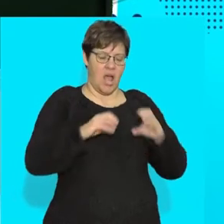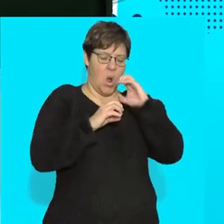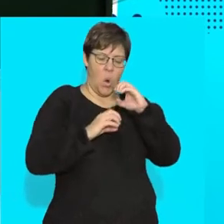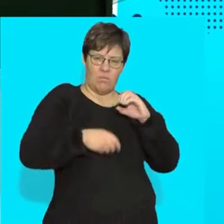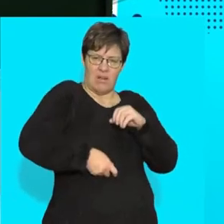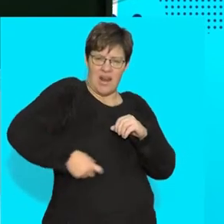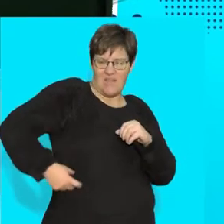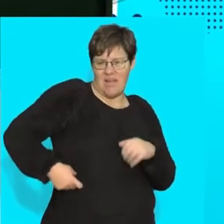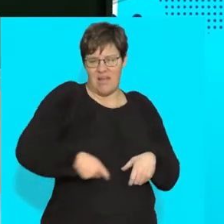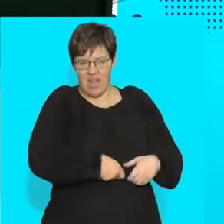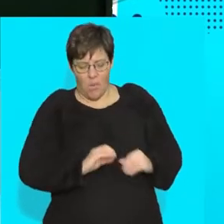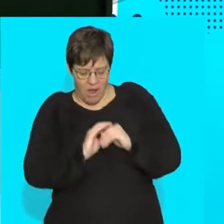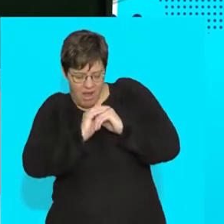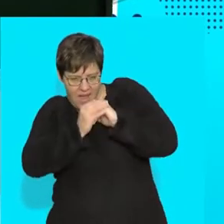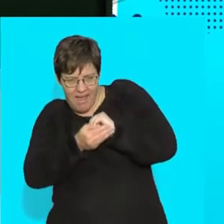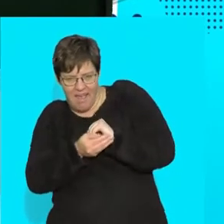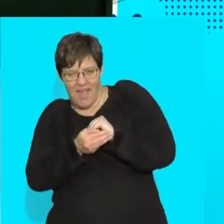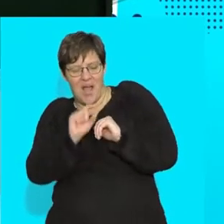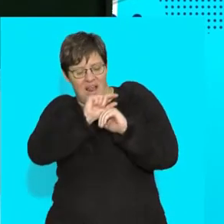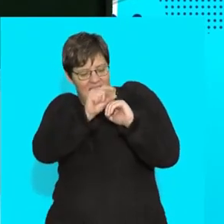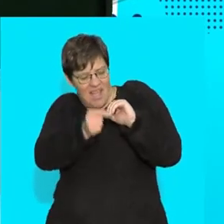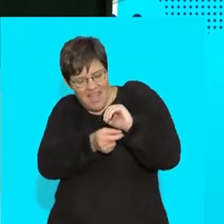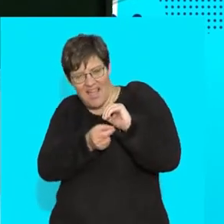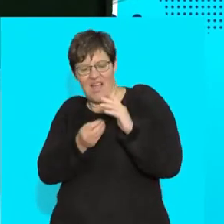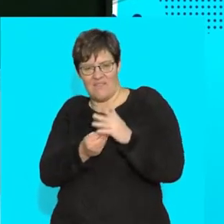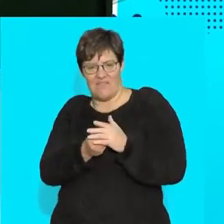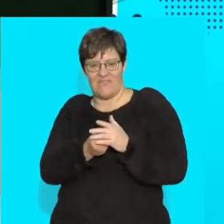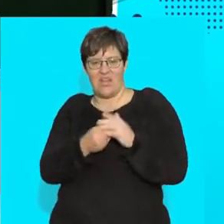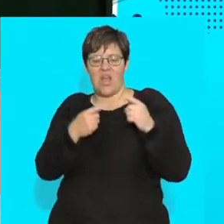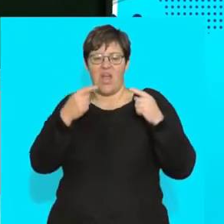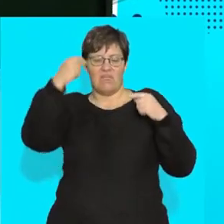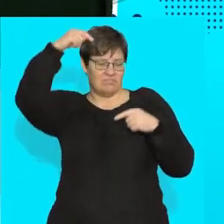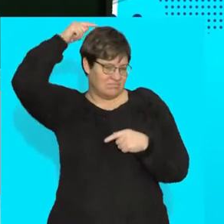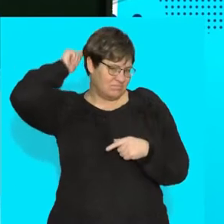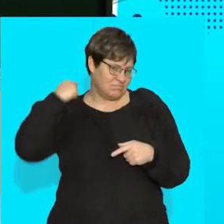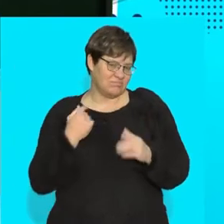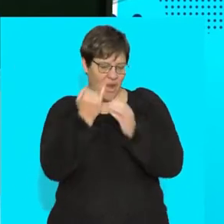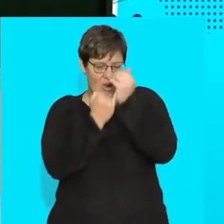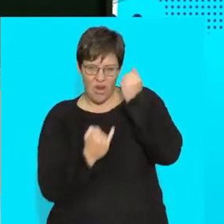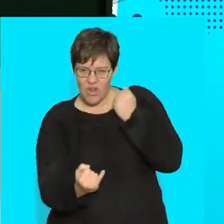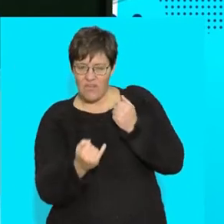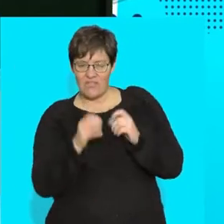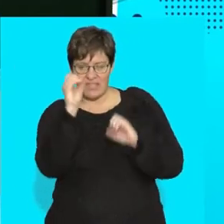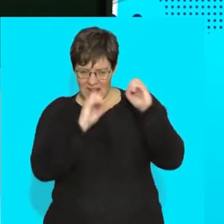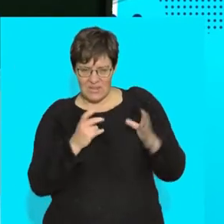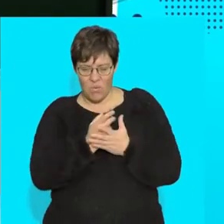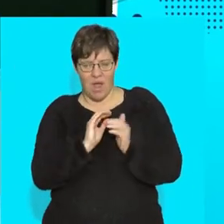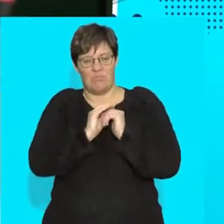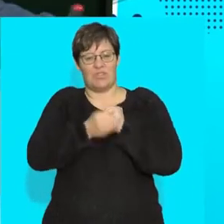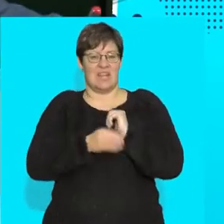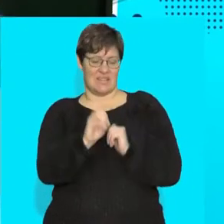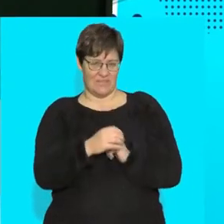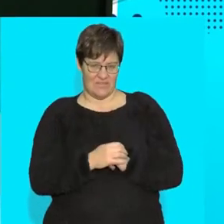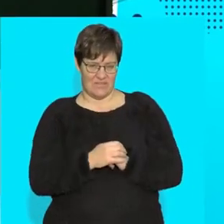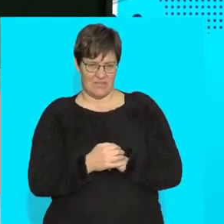important because it insulates. I find it around my nerve cells. Why? So I conduct a drug. Okay. However,